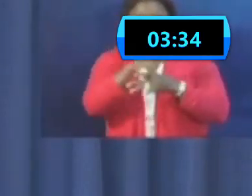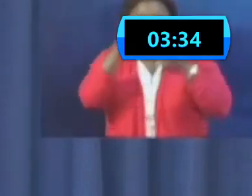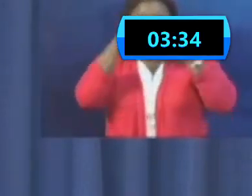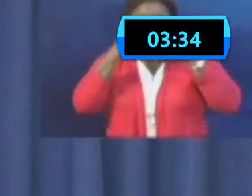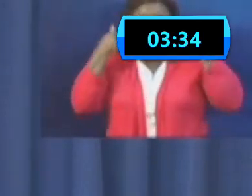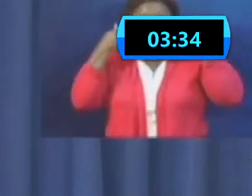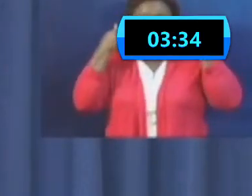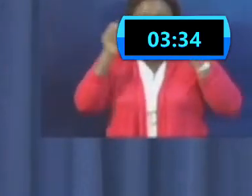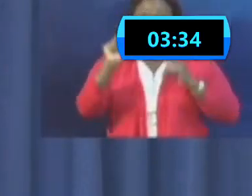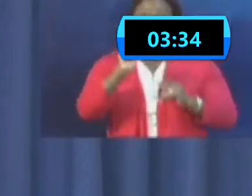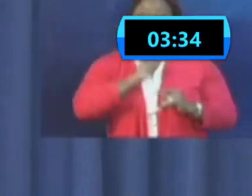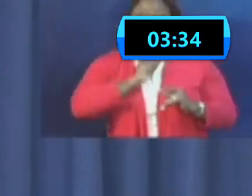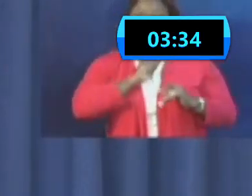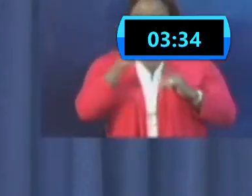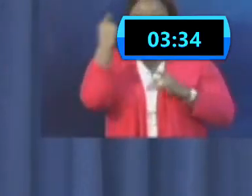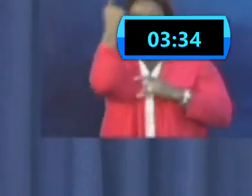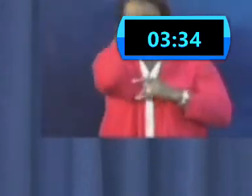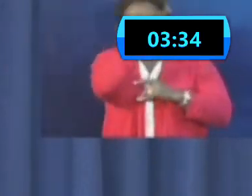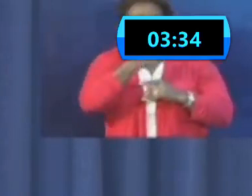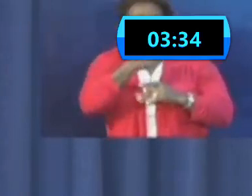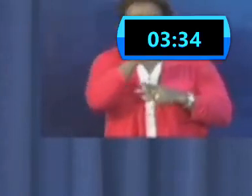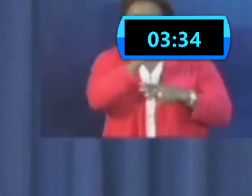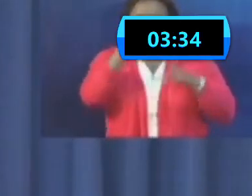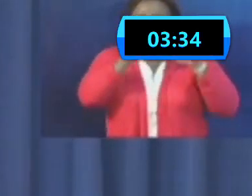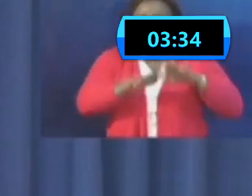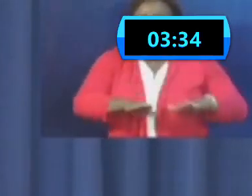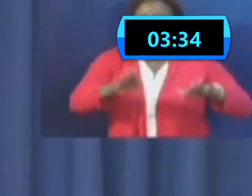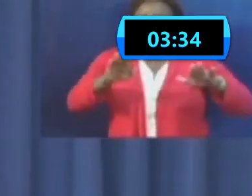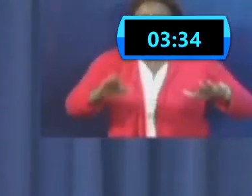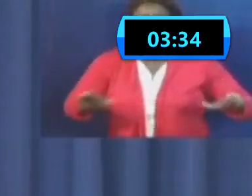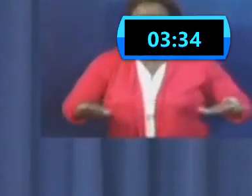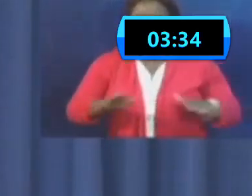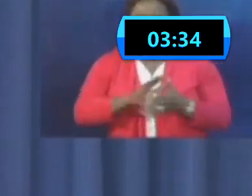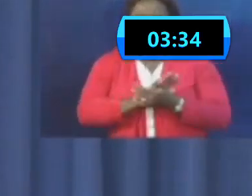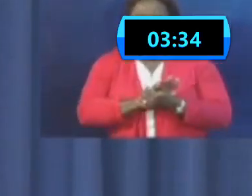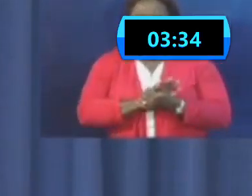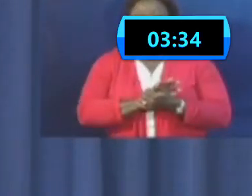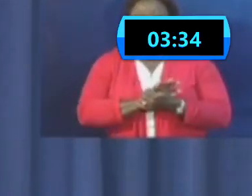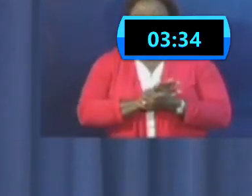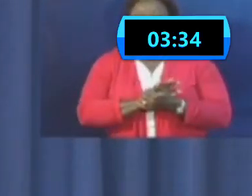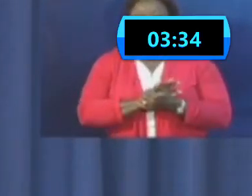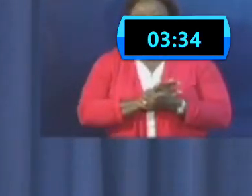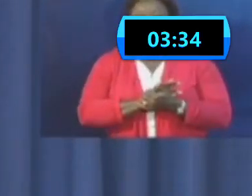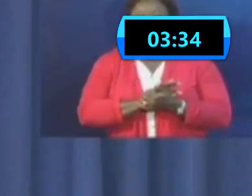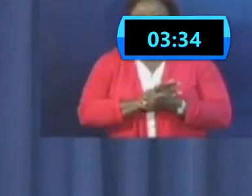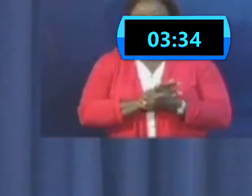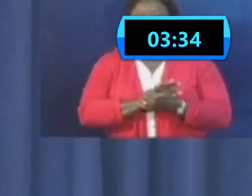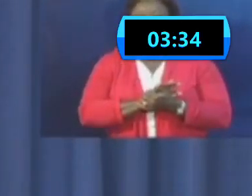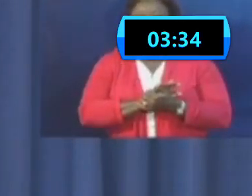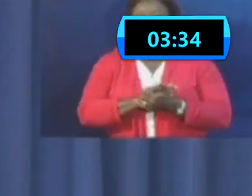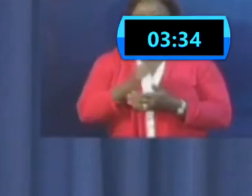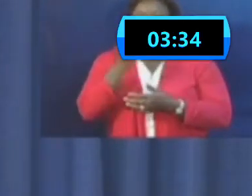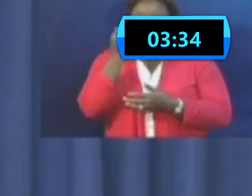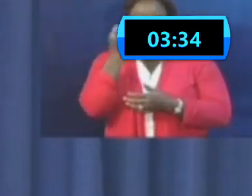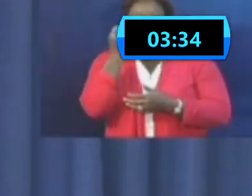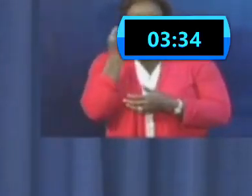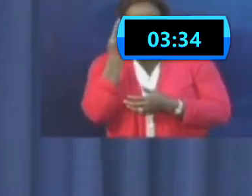face and your minor children if it comes to that. Just understand that